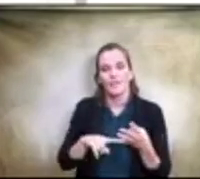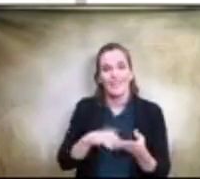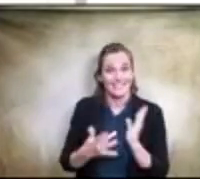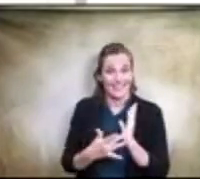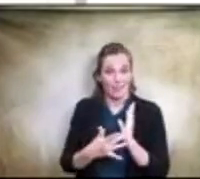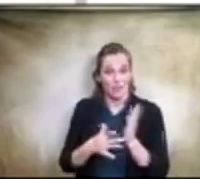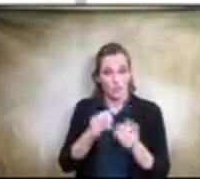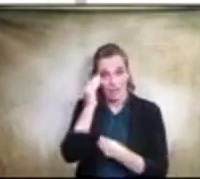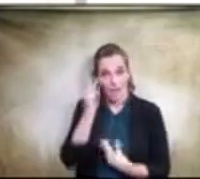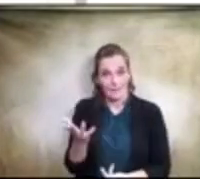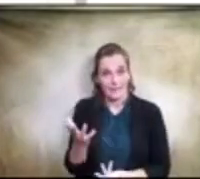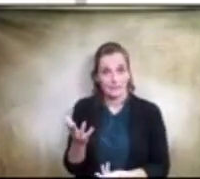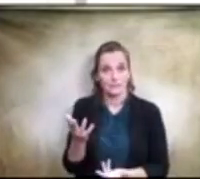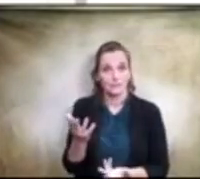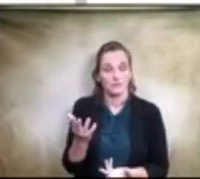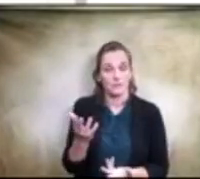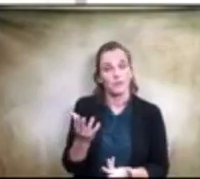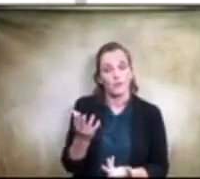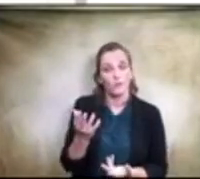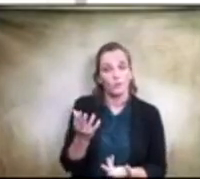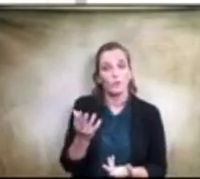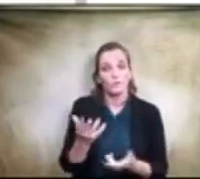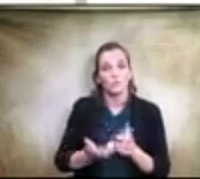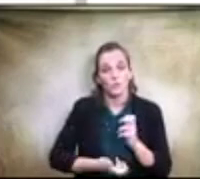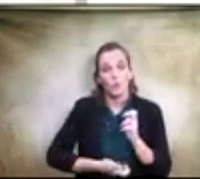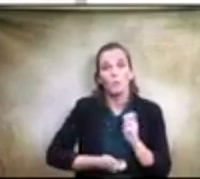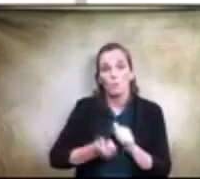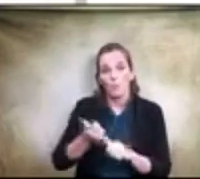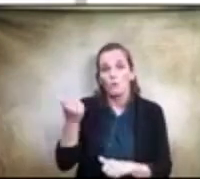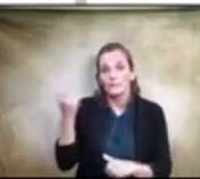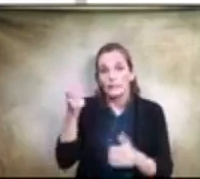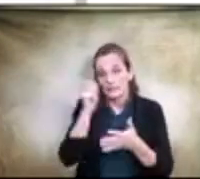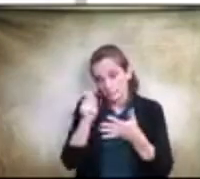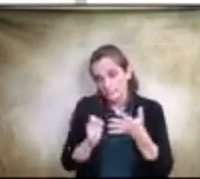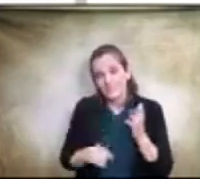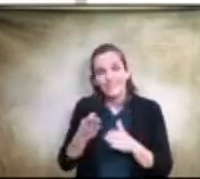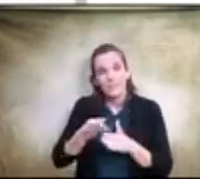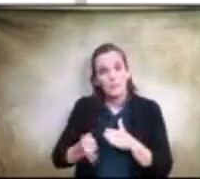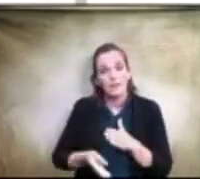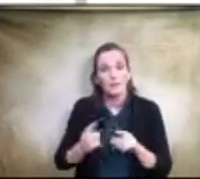which have for the most part been completed, but are still ongoing.